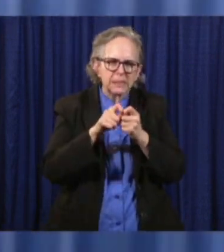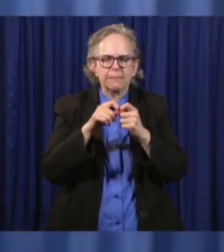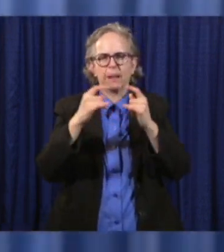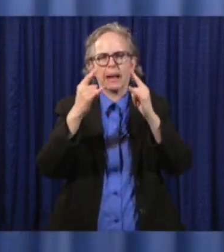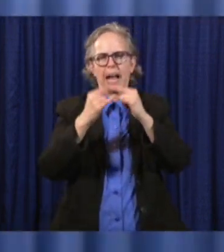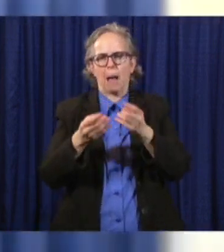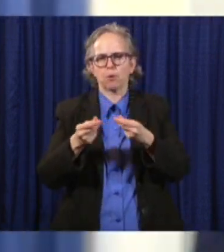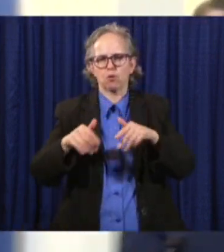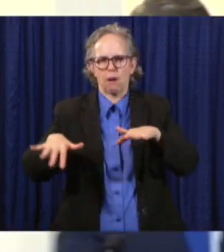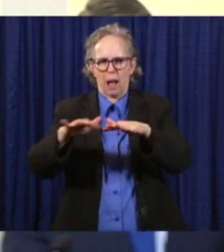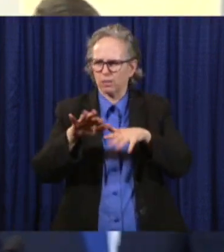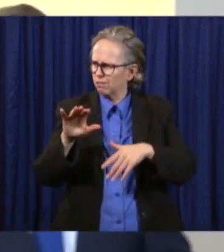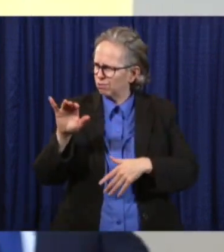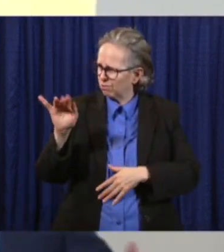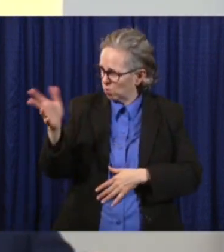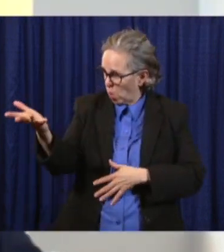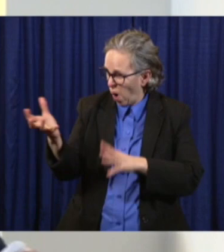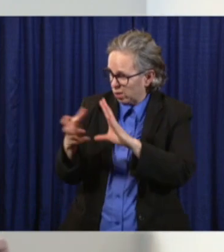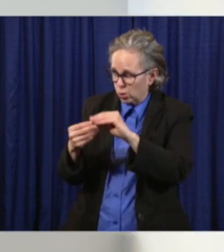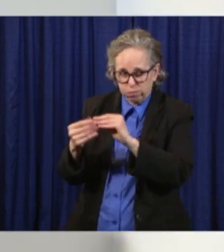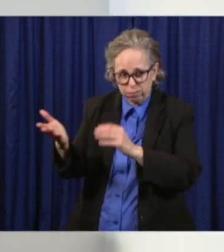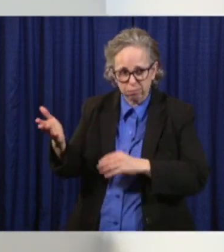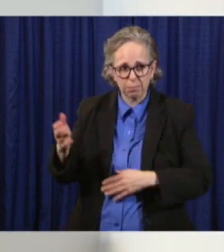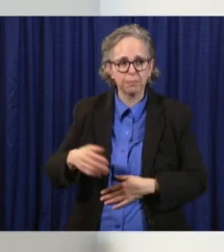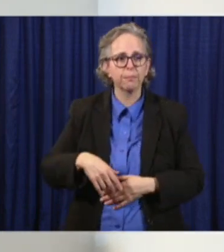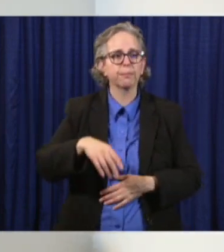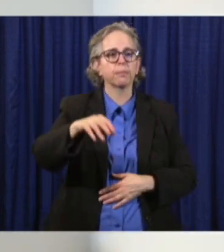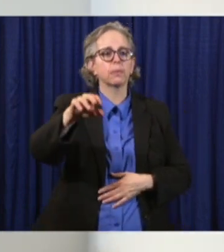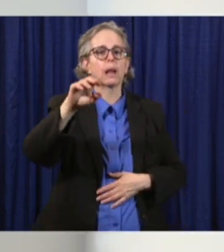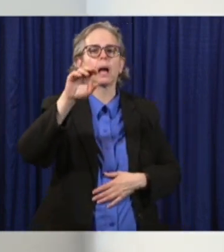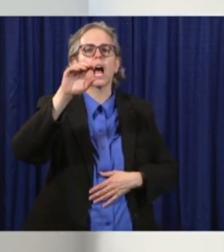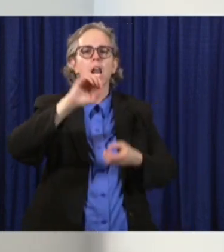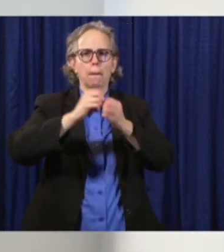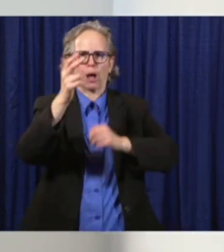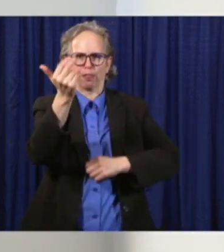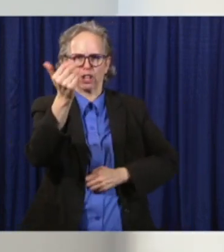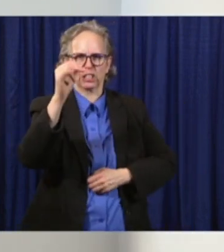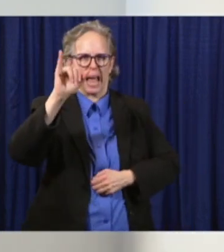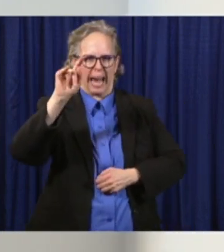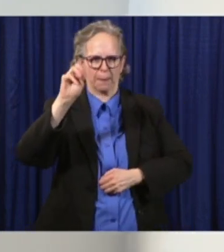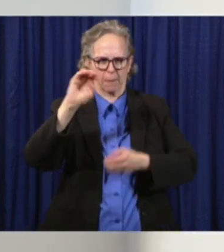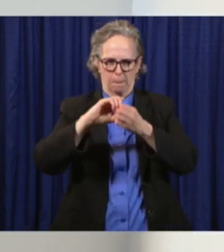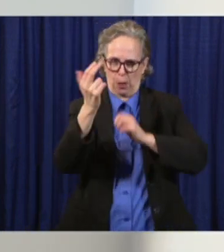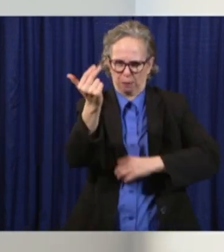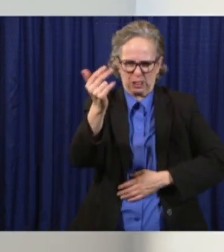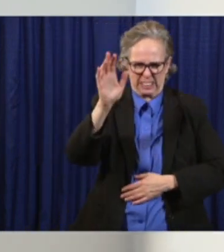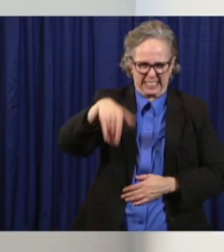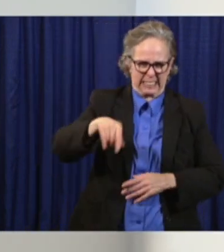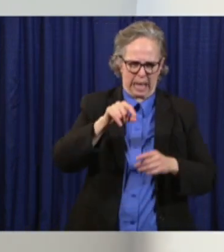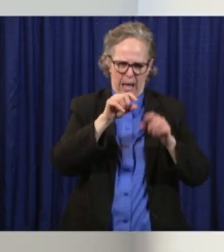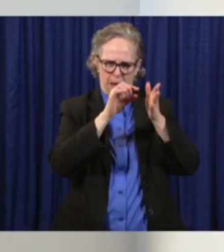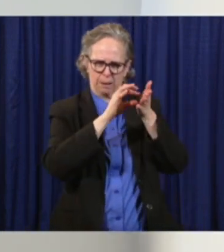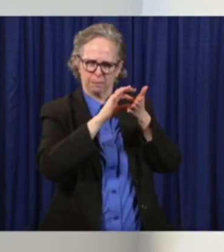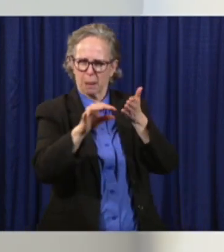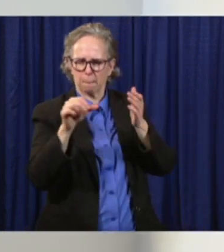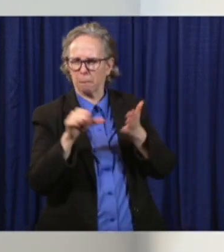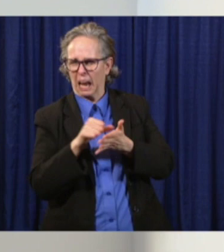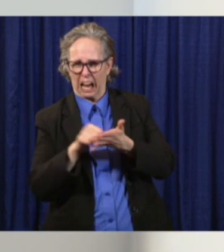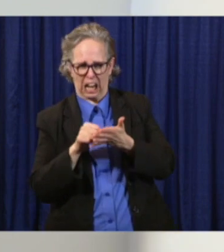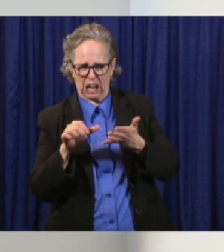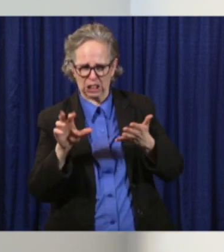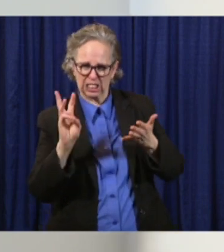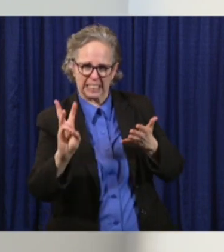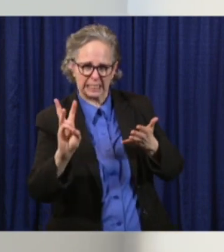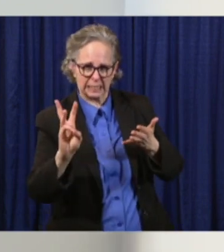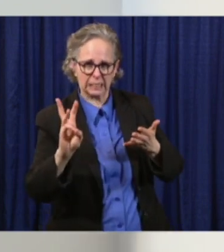take that? know you're looking at it. item 13 in the order, if you look as you go on to page, I think it's on page 6,